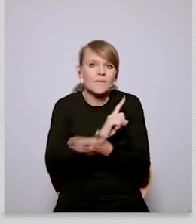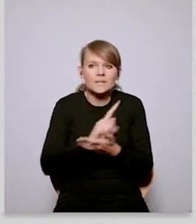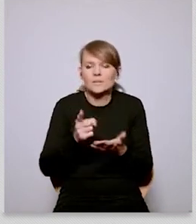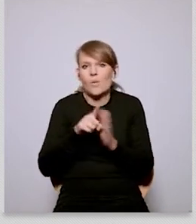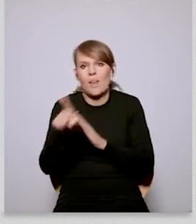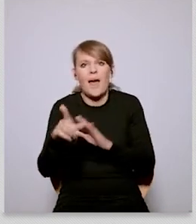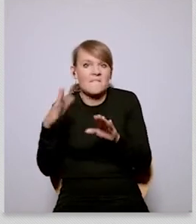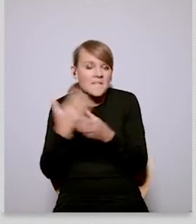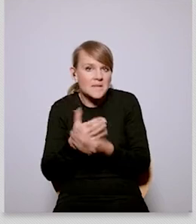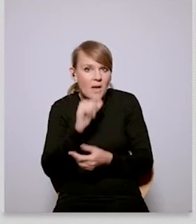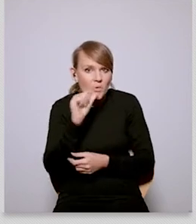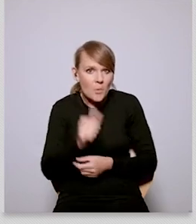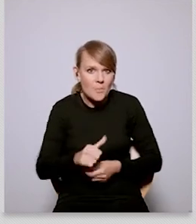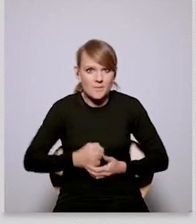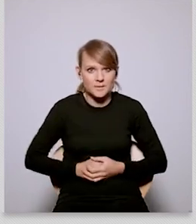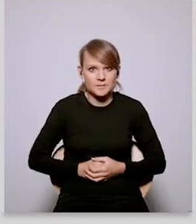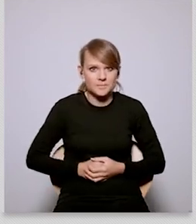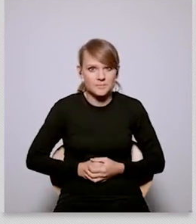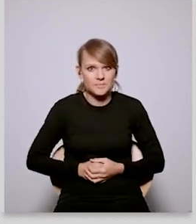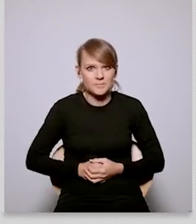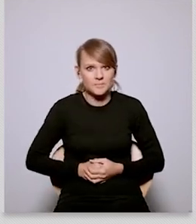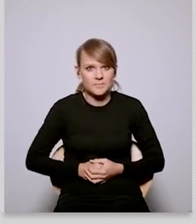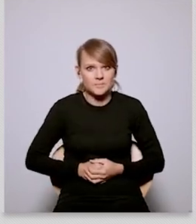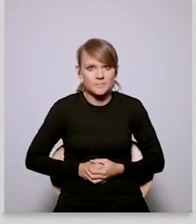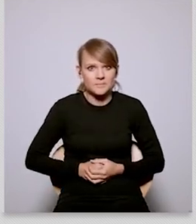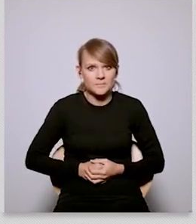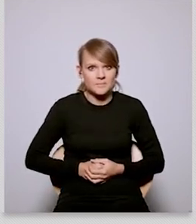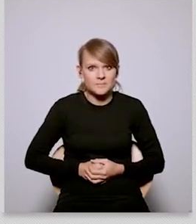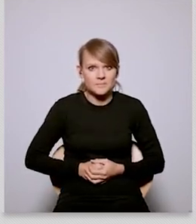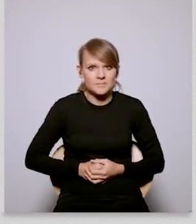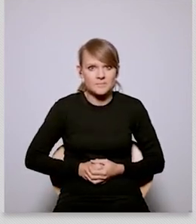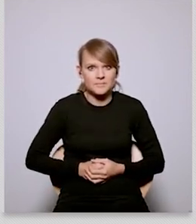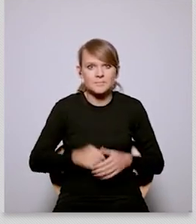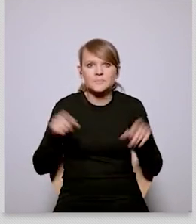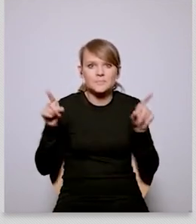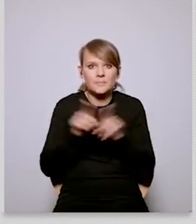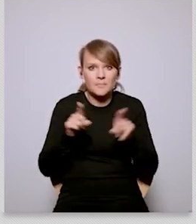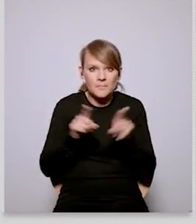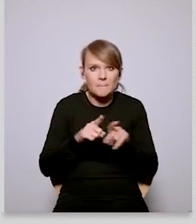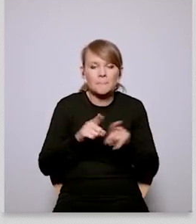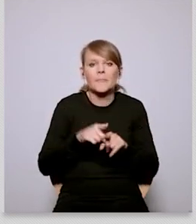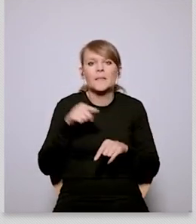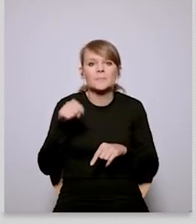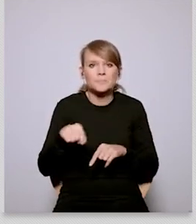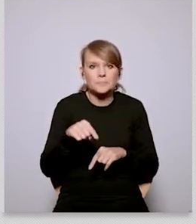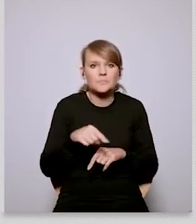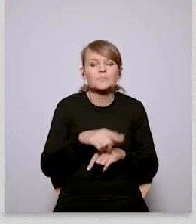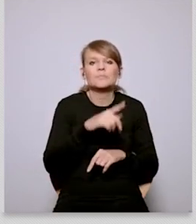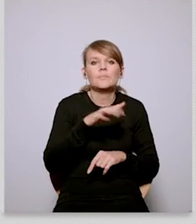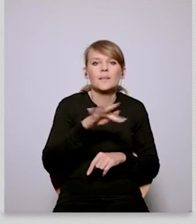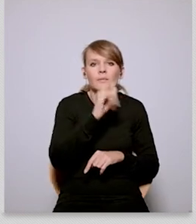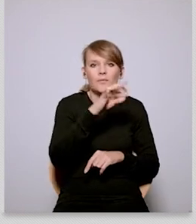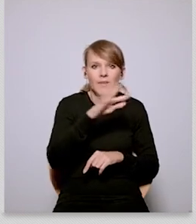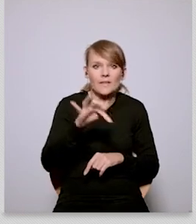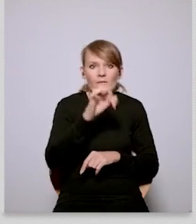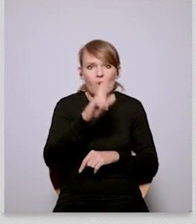uh uh take the steps foreseen under the 50 55 pack fit for 55 package sorry um we should be more focused on the